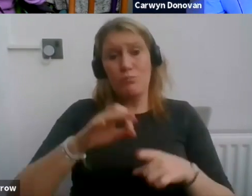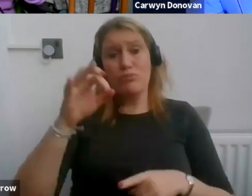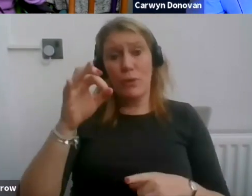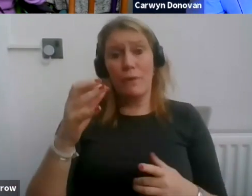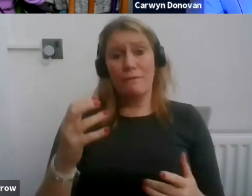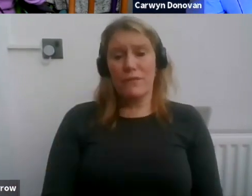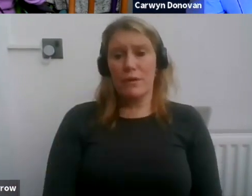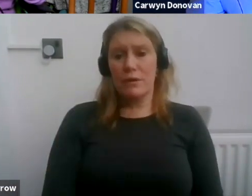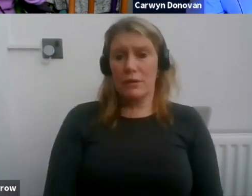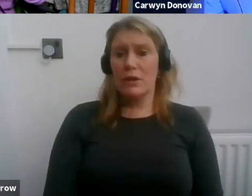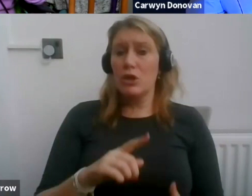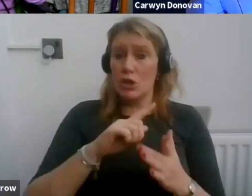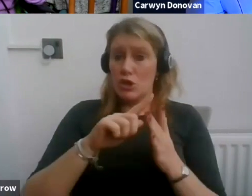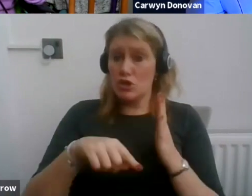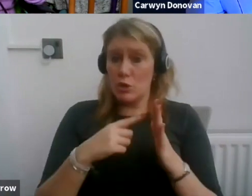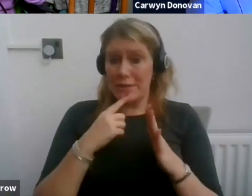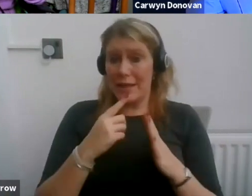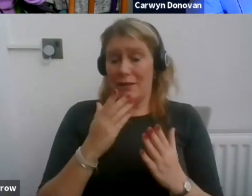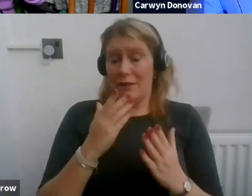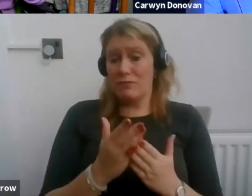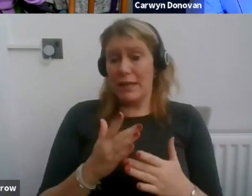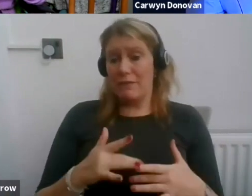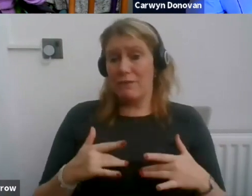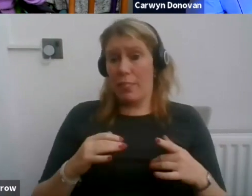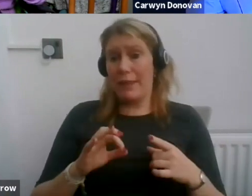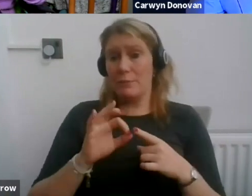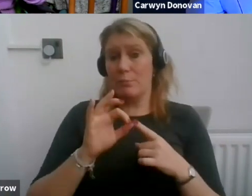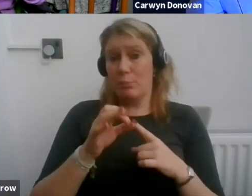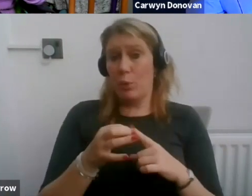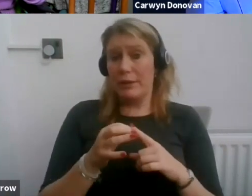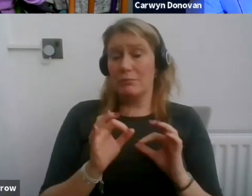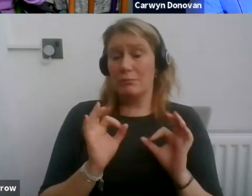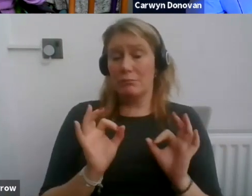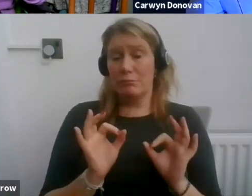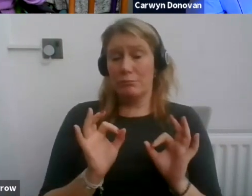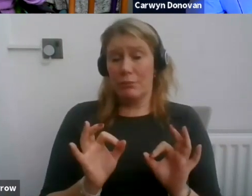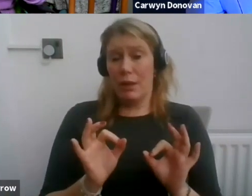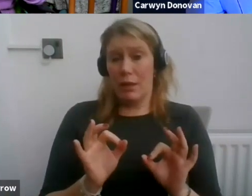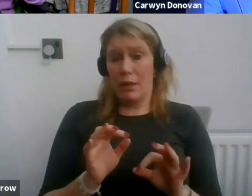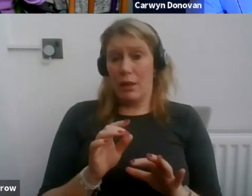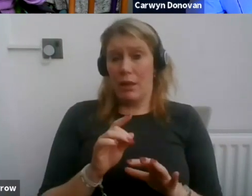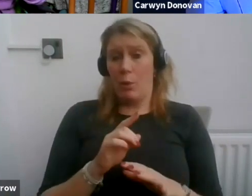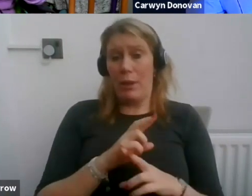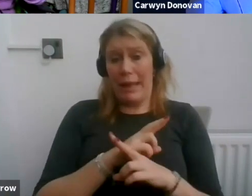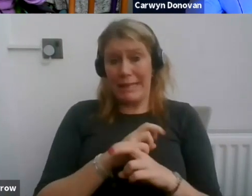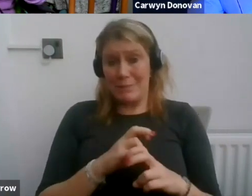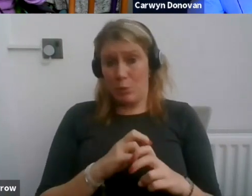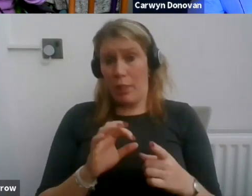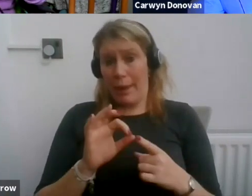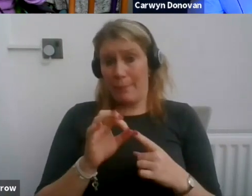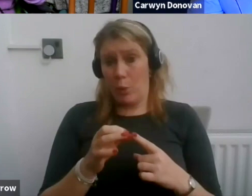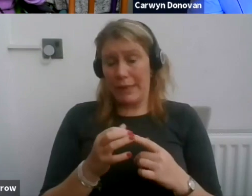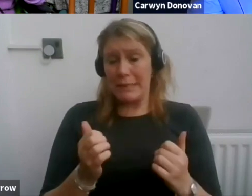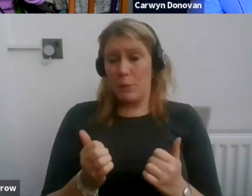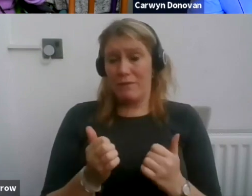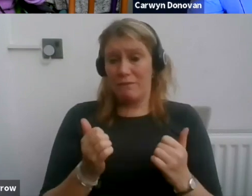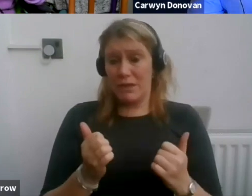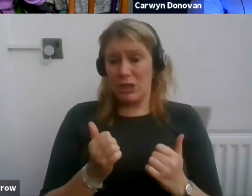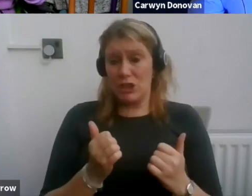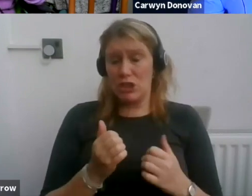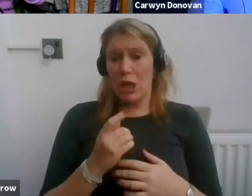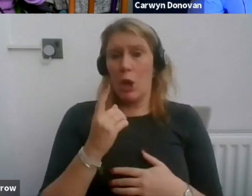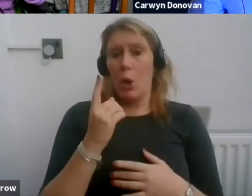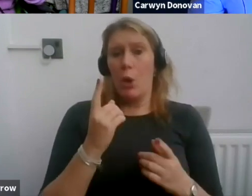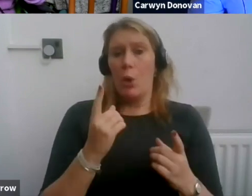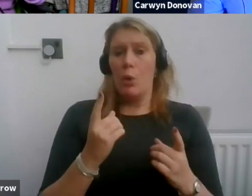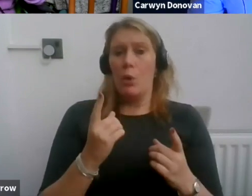and I think that's a really good point to just continue to explore until we finish. One of the things, well, I think there's